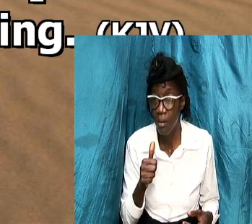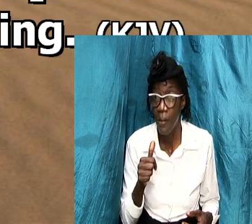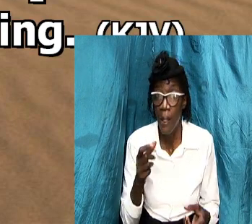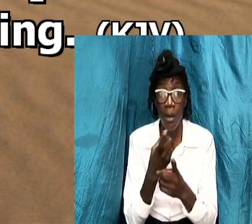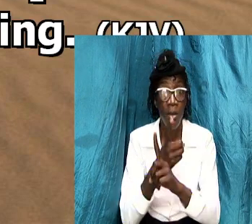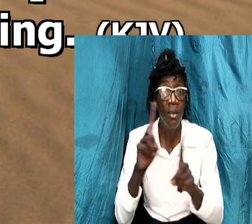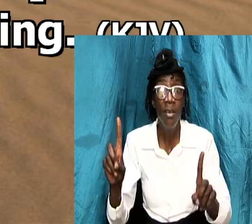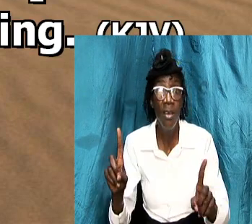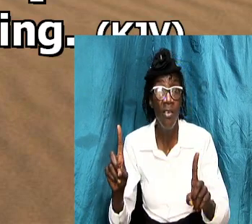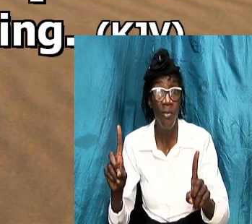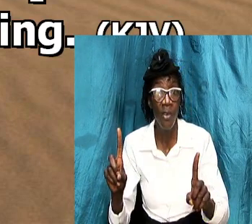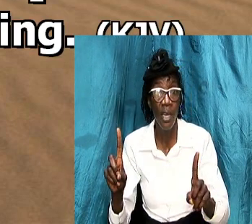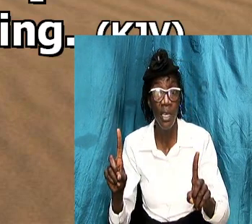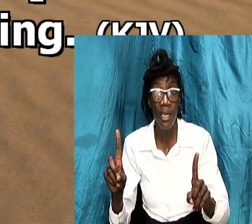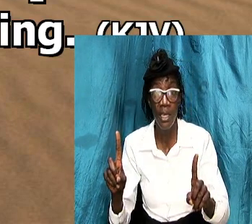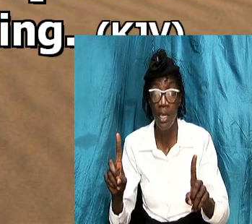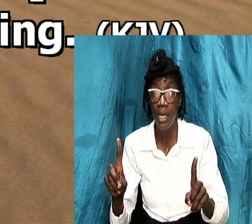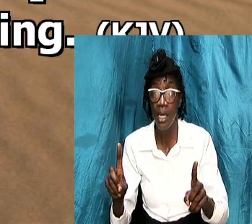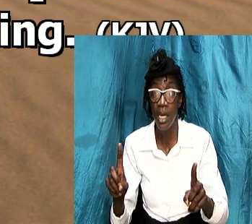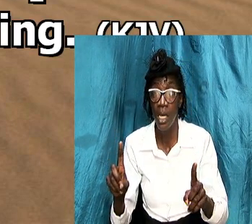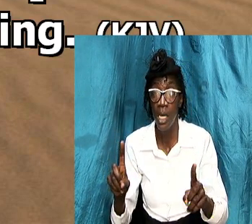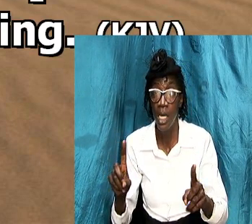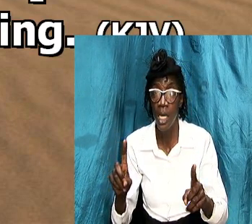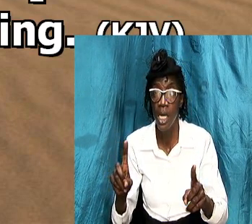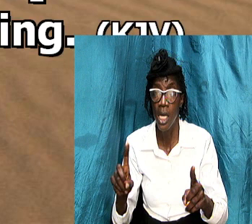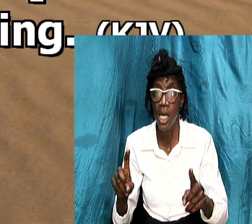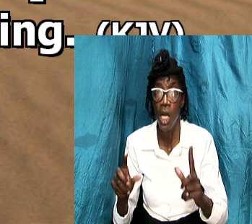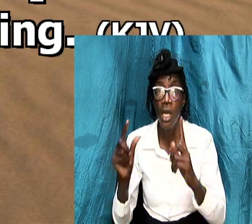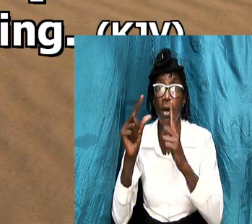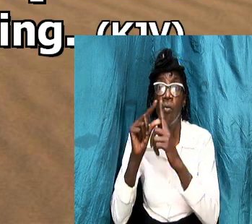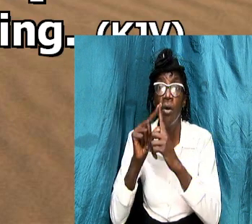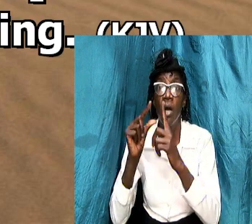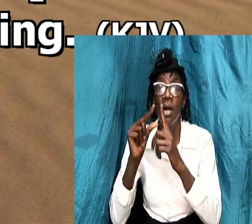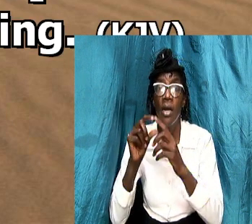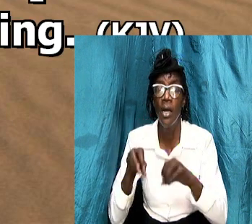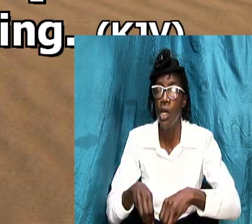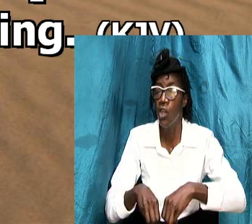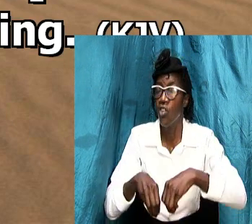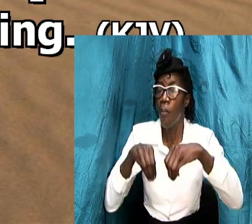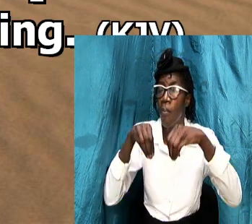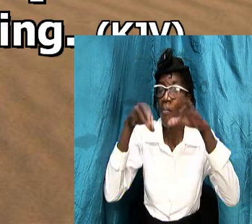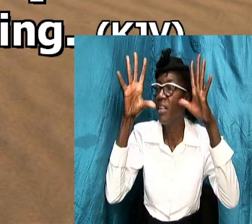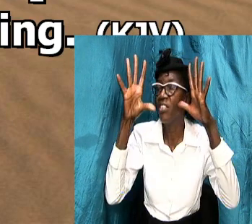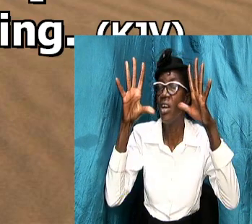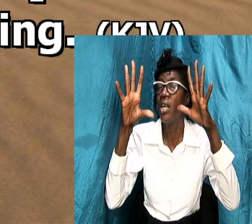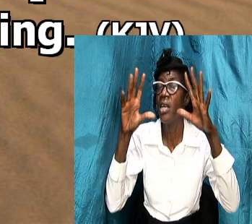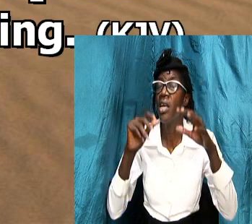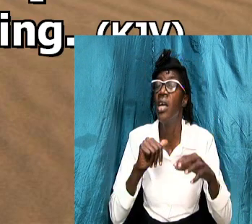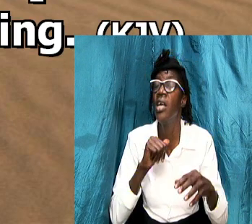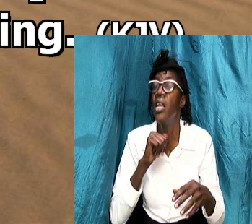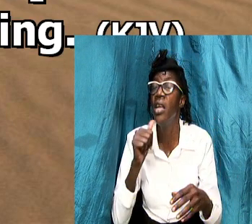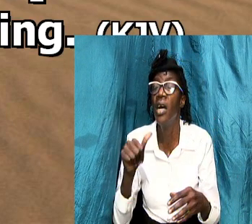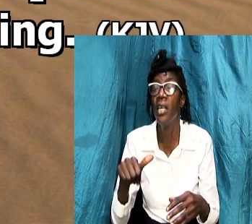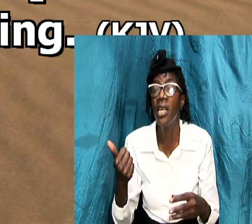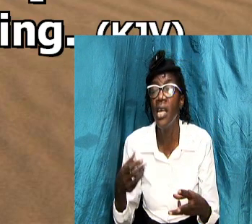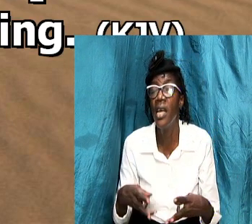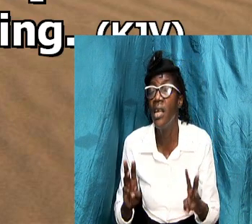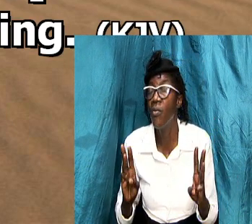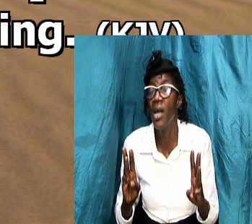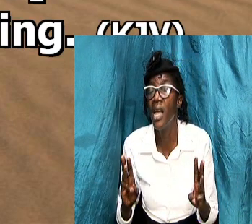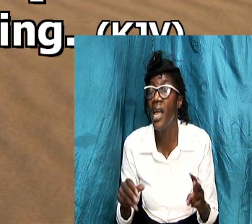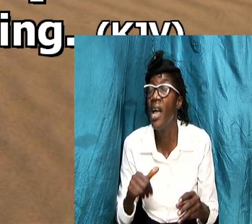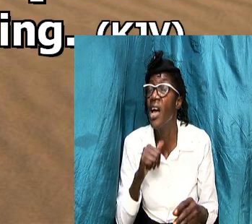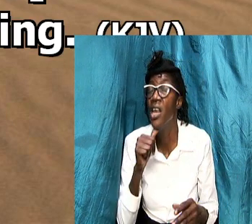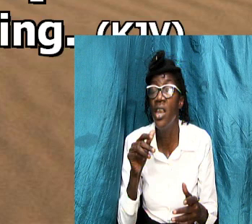submission and submitting does not in any way certainly not the biblical